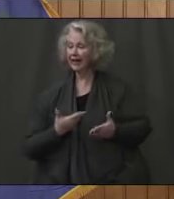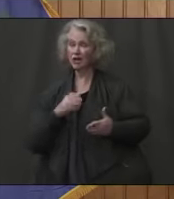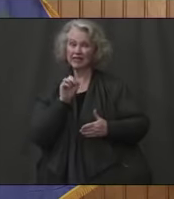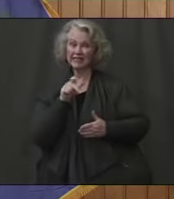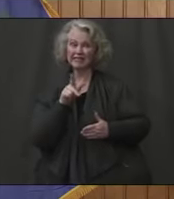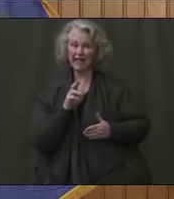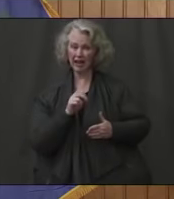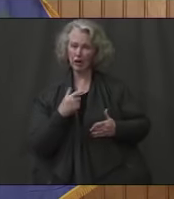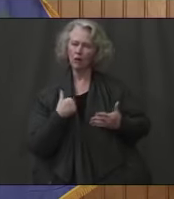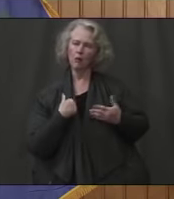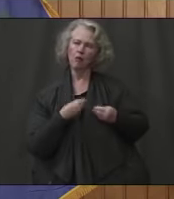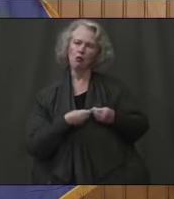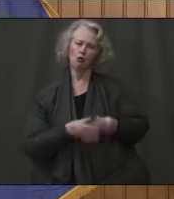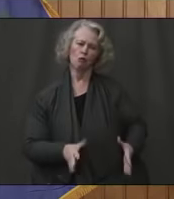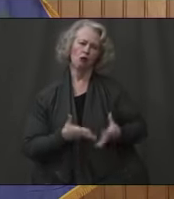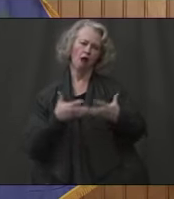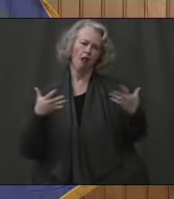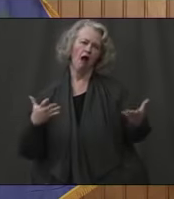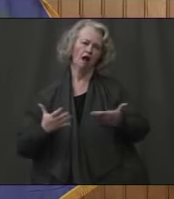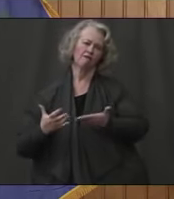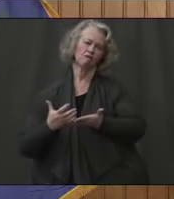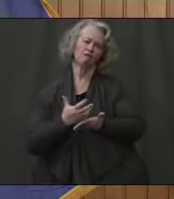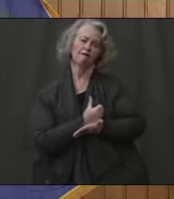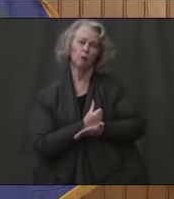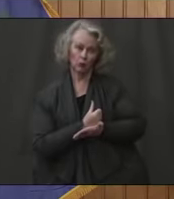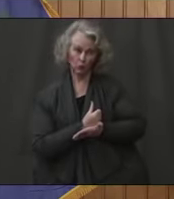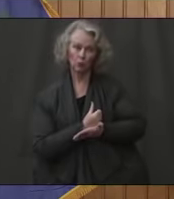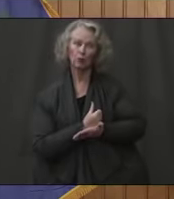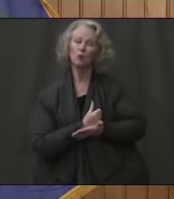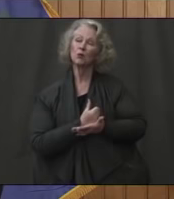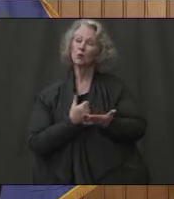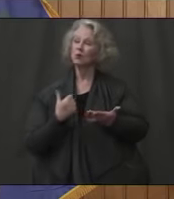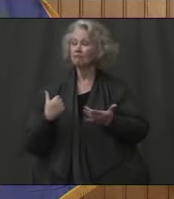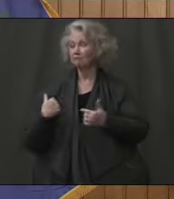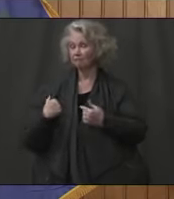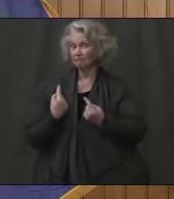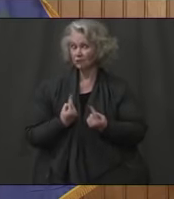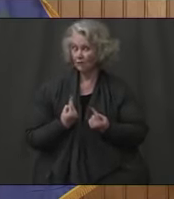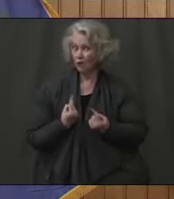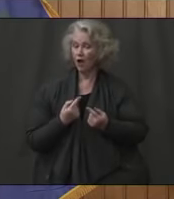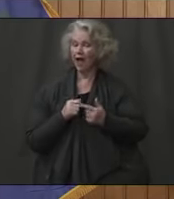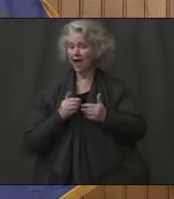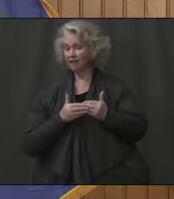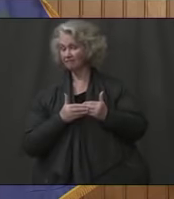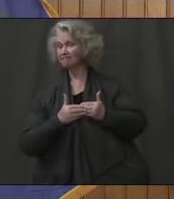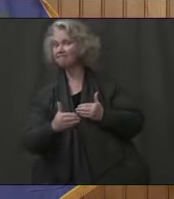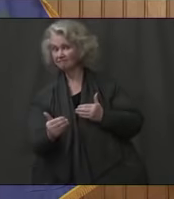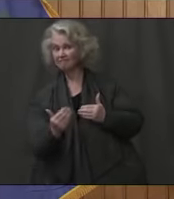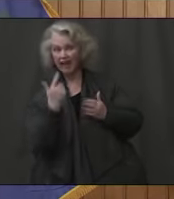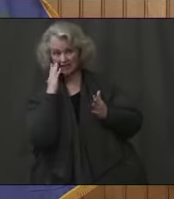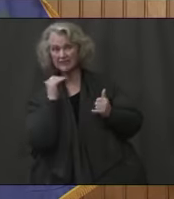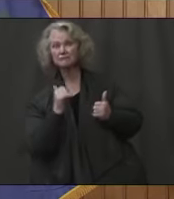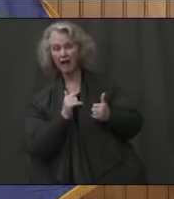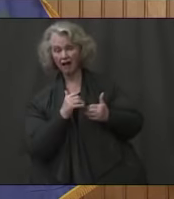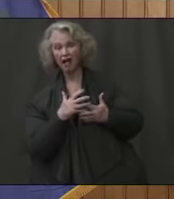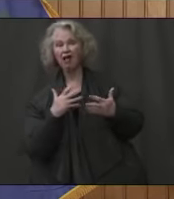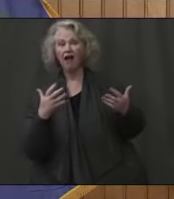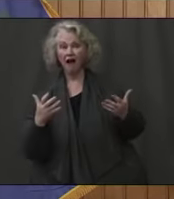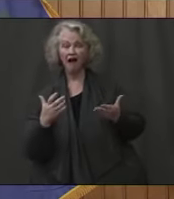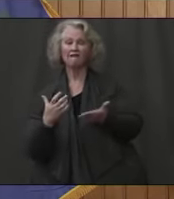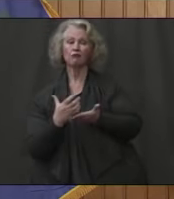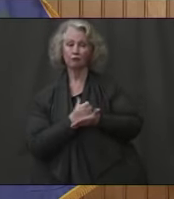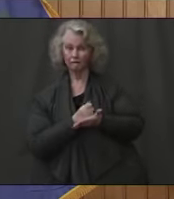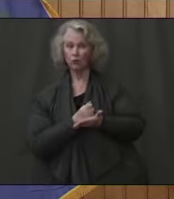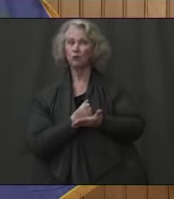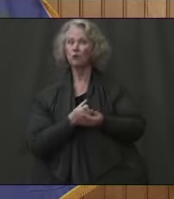a lot of revenue loss over the last couple of months, and we foresee it through this fiscal year and beyond. You I think last time